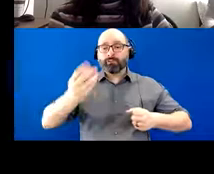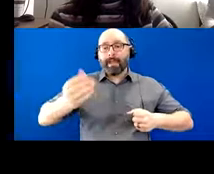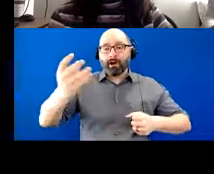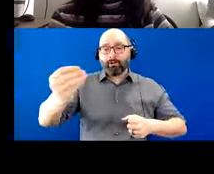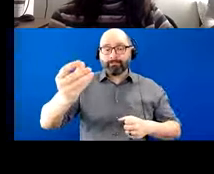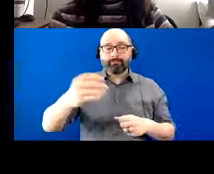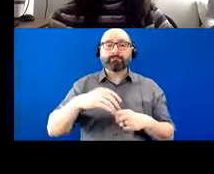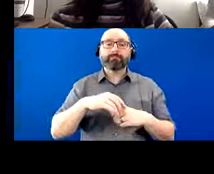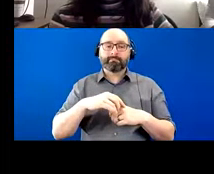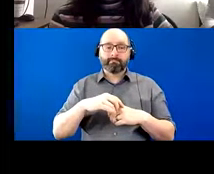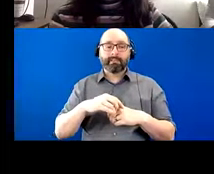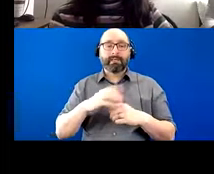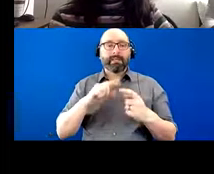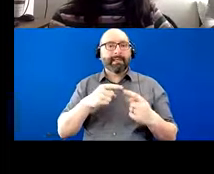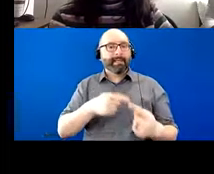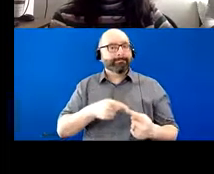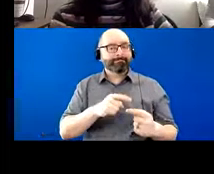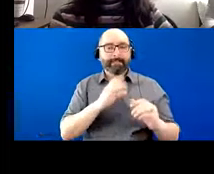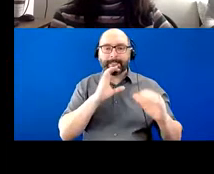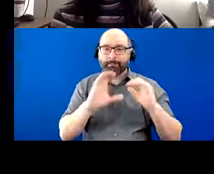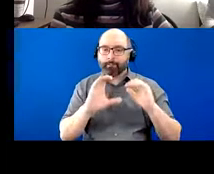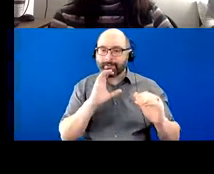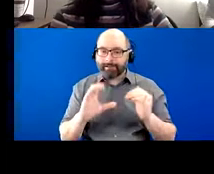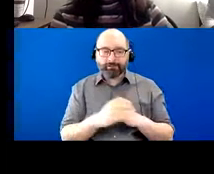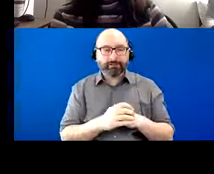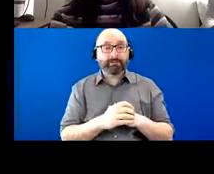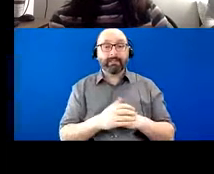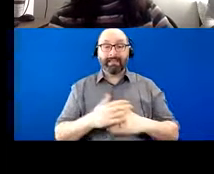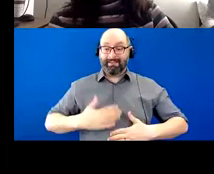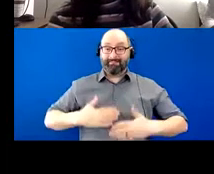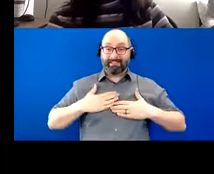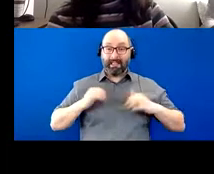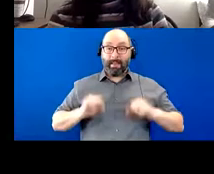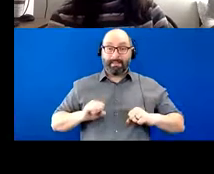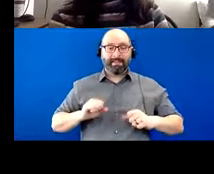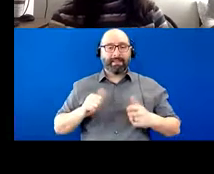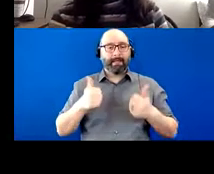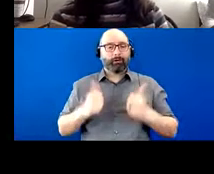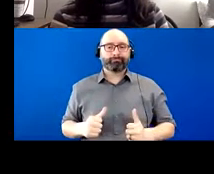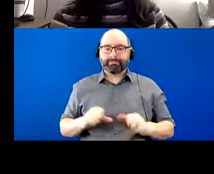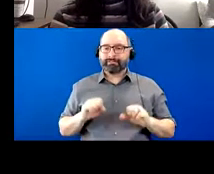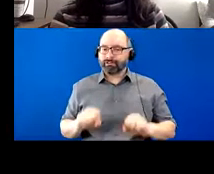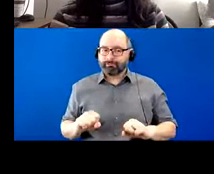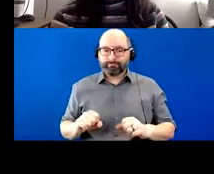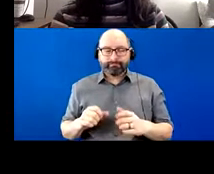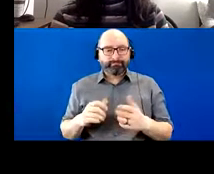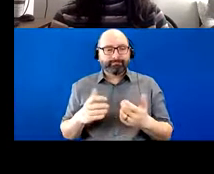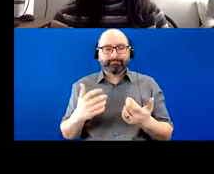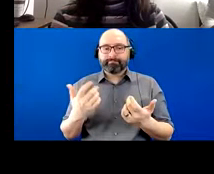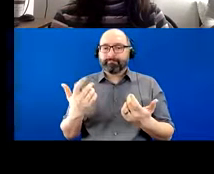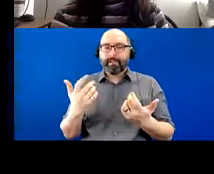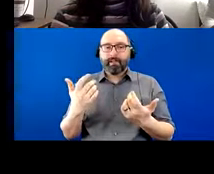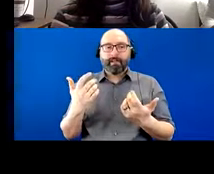difficulty with the communication. There were obviously changes in his physical abilities, including the ability to walk and sit. eventually,